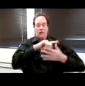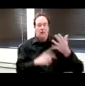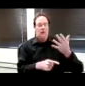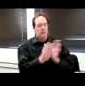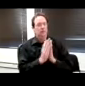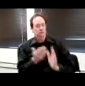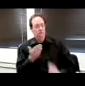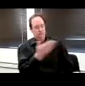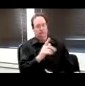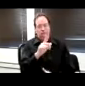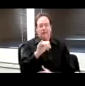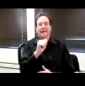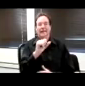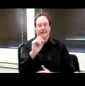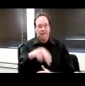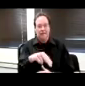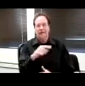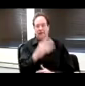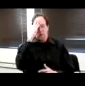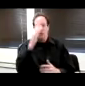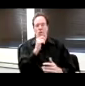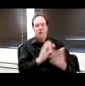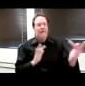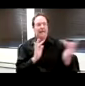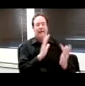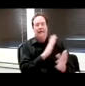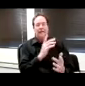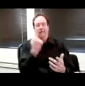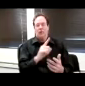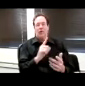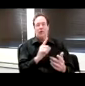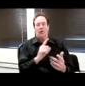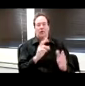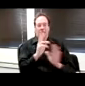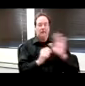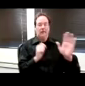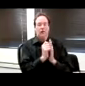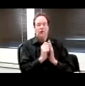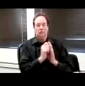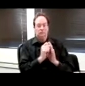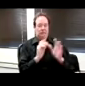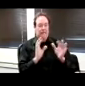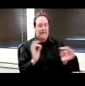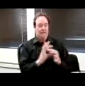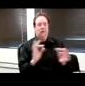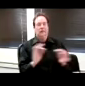liaison who would know who to get in touch with in order to get the video captioned. And